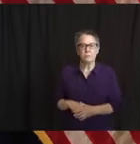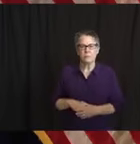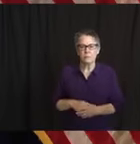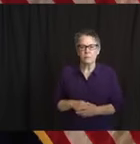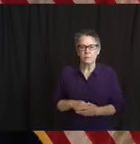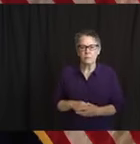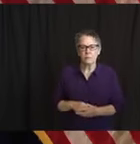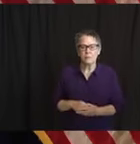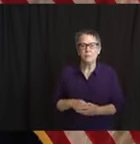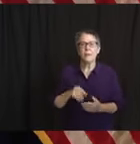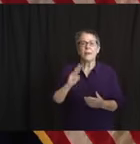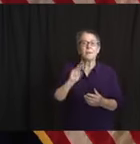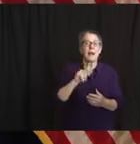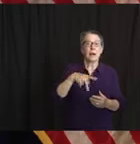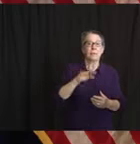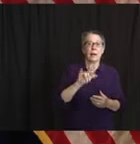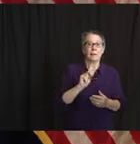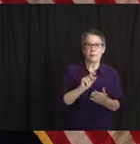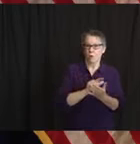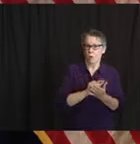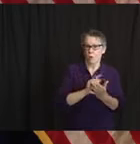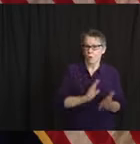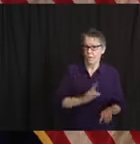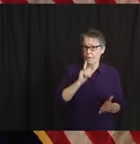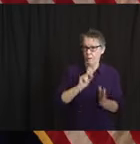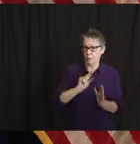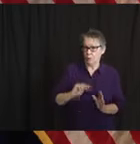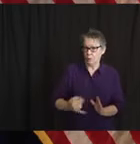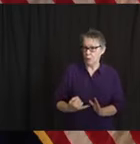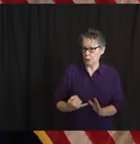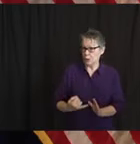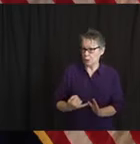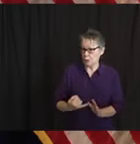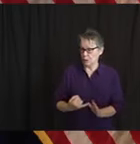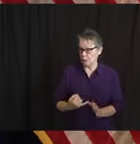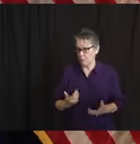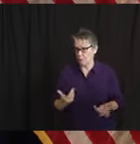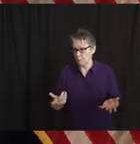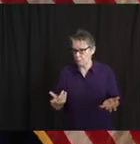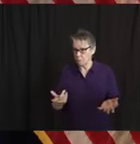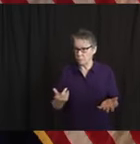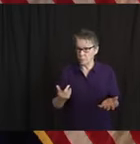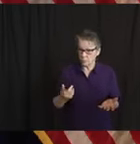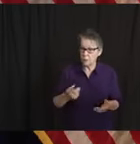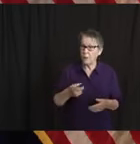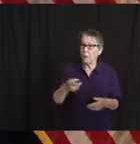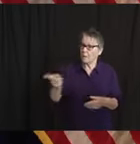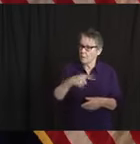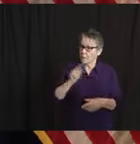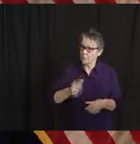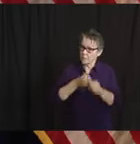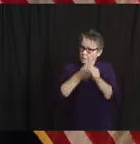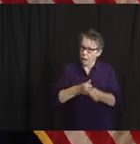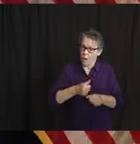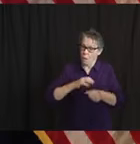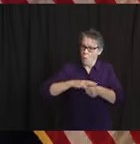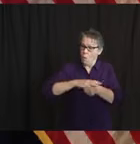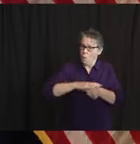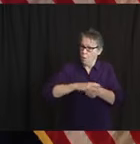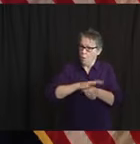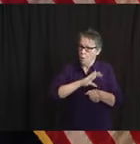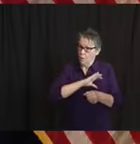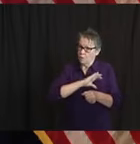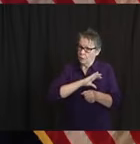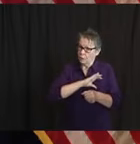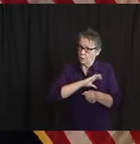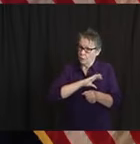cited by law enforcement to follow with law enforcement and cooperate with what they say. And to Pat's point, if there's additional actions that need